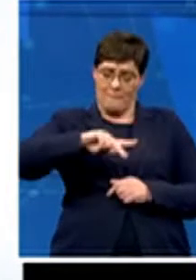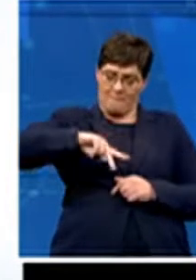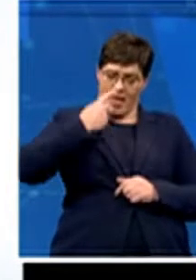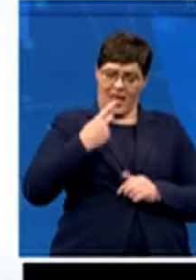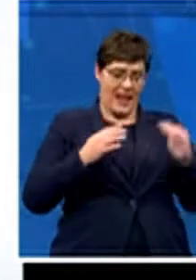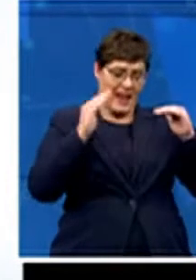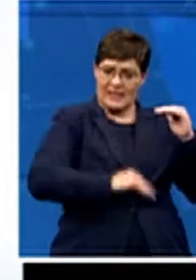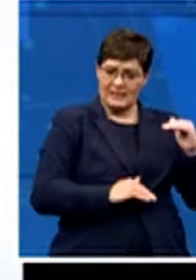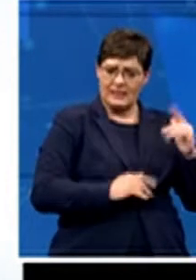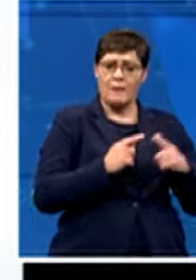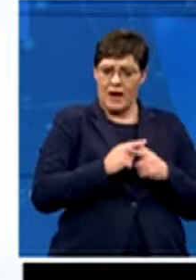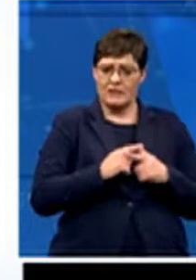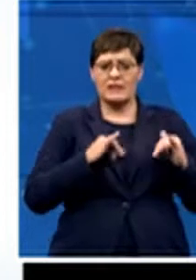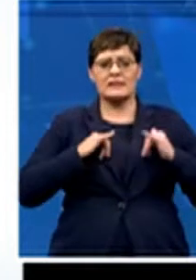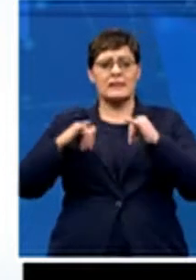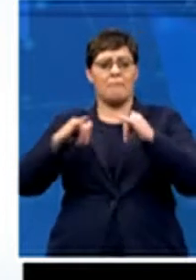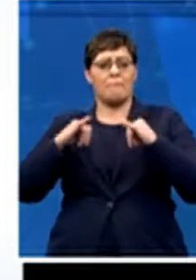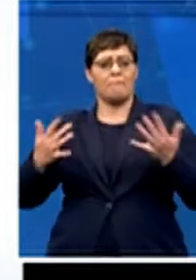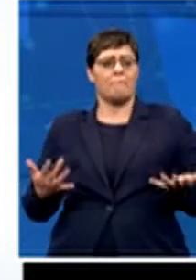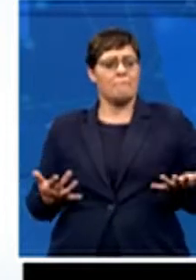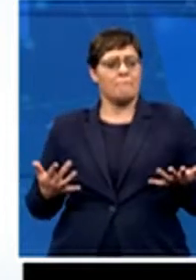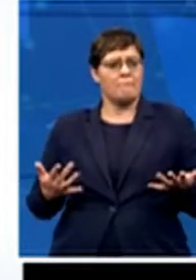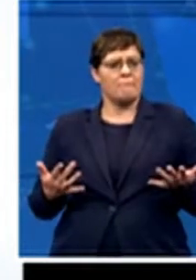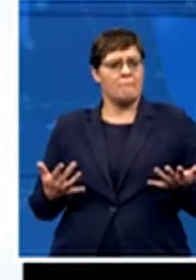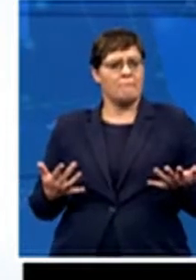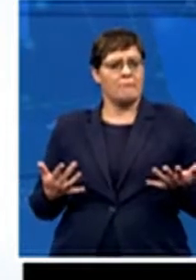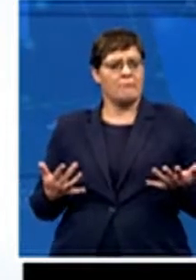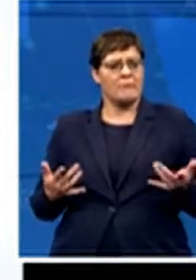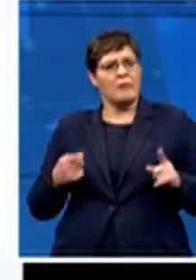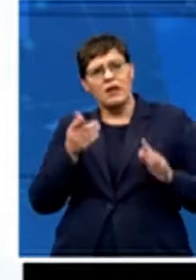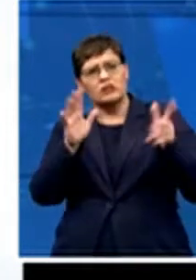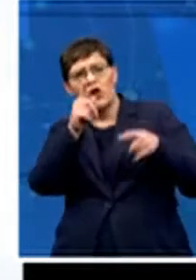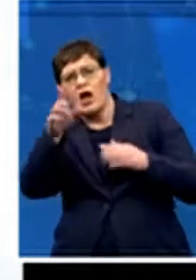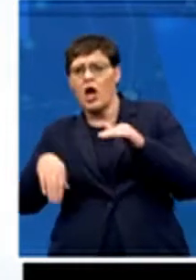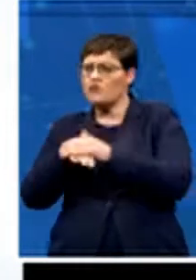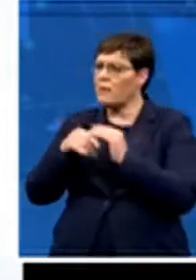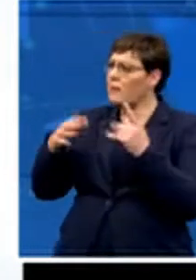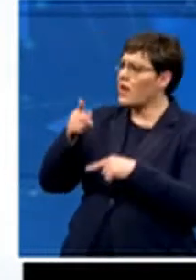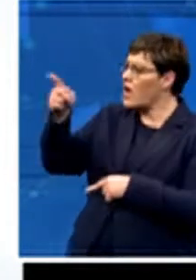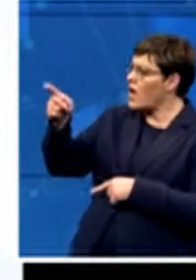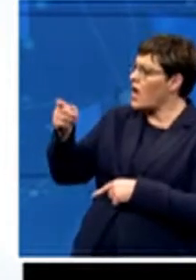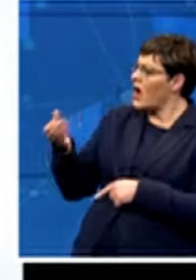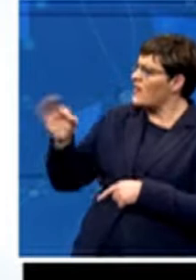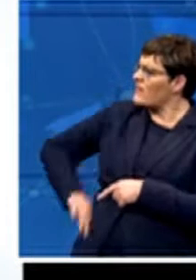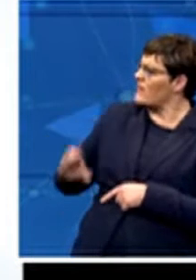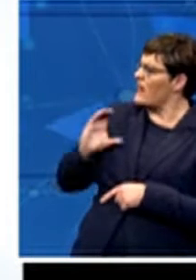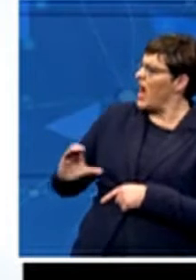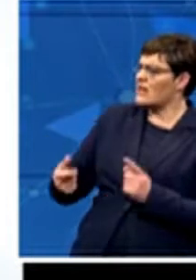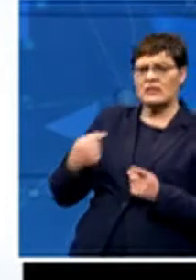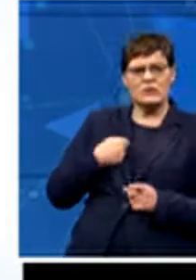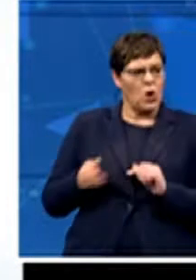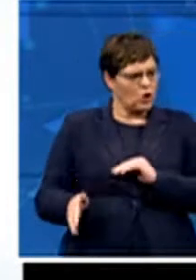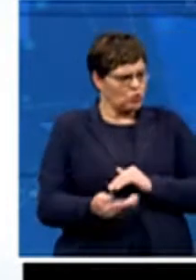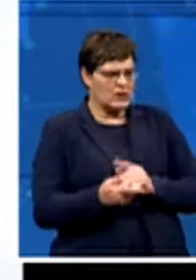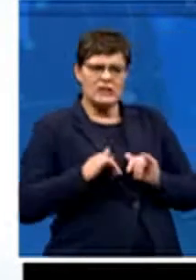players, that the soccer players and rugby players actually were paid more than them. So that was just something interesting.